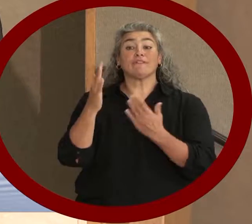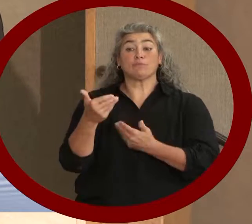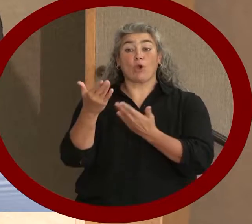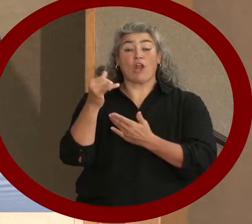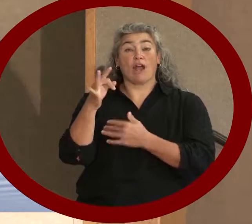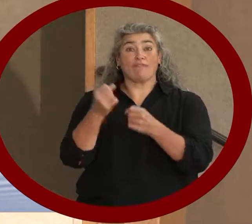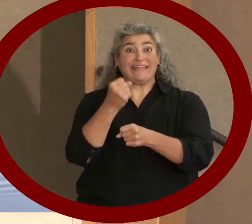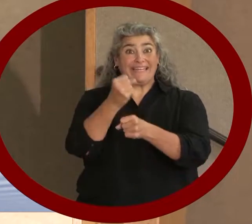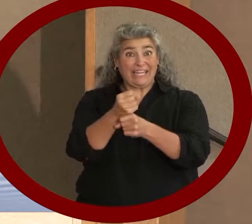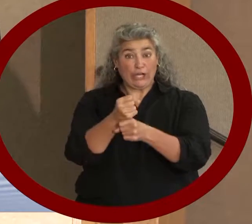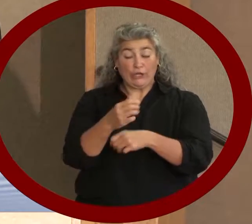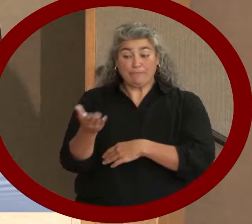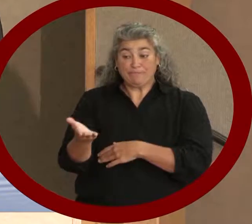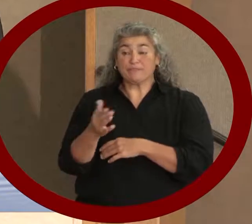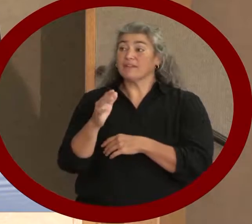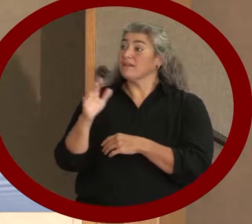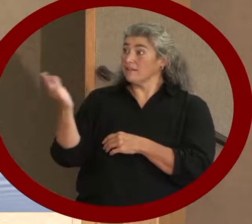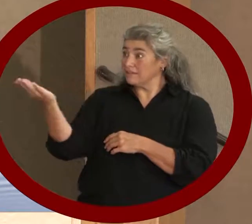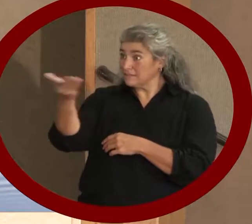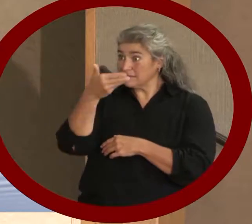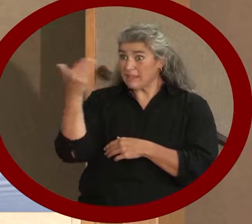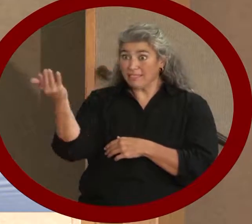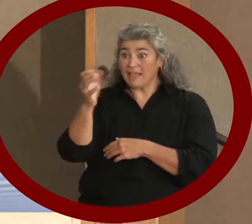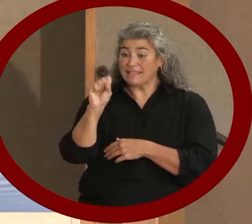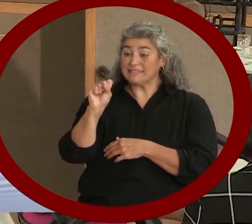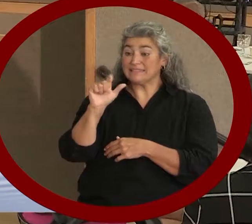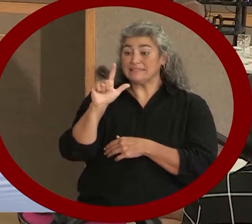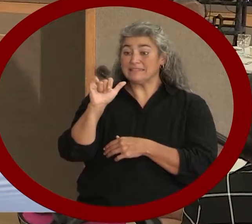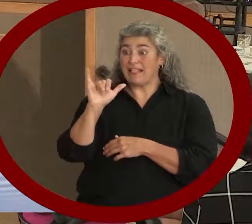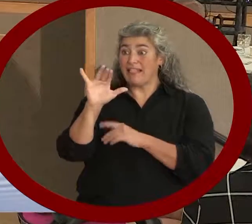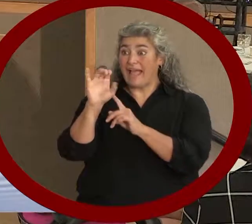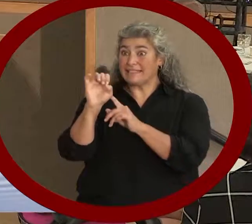and I'd like to invite the SLICE attendees to come forward.